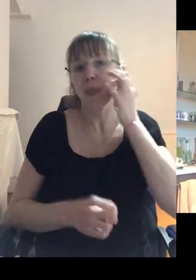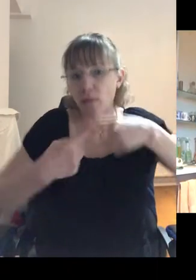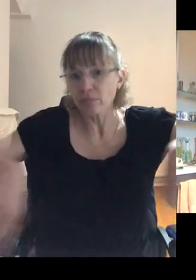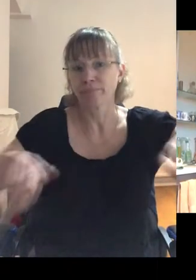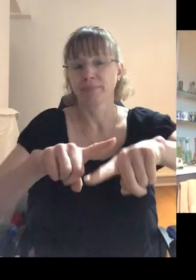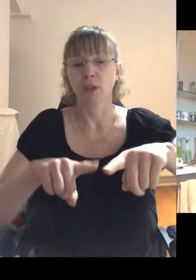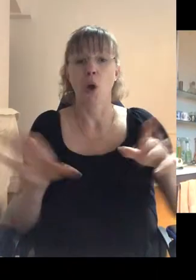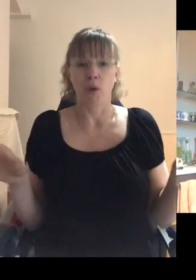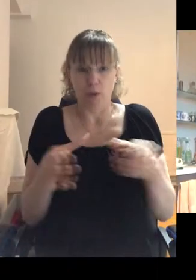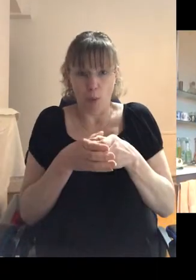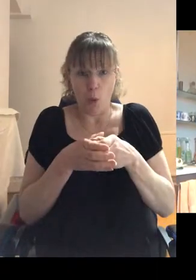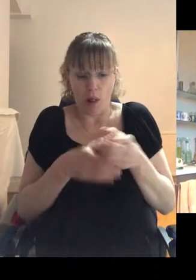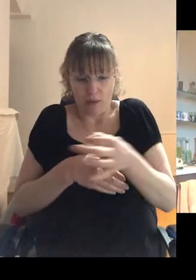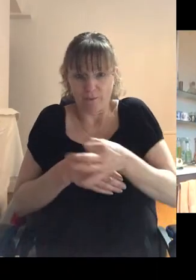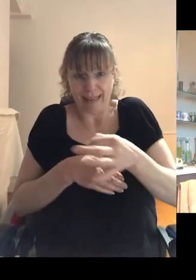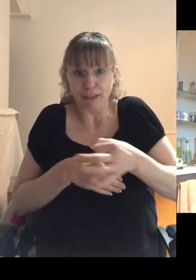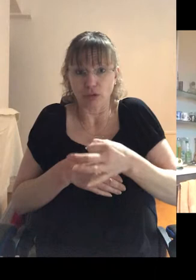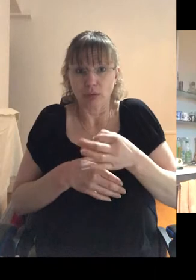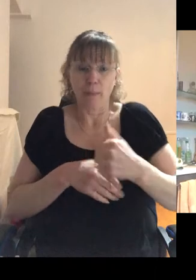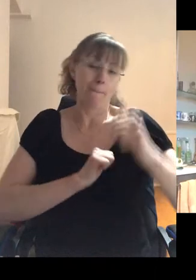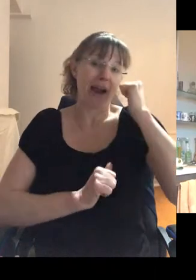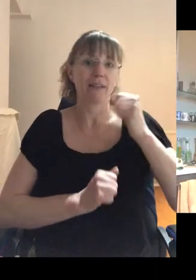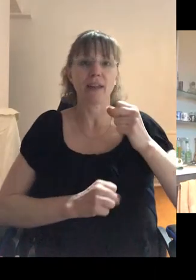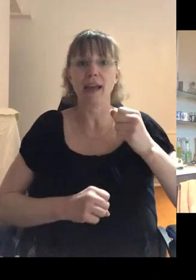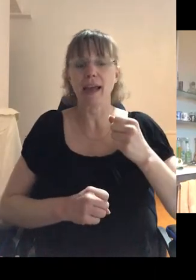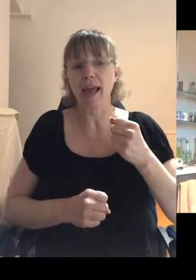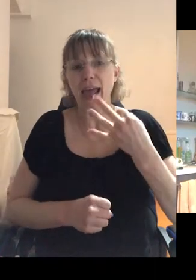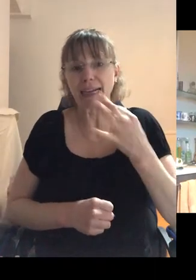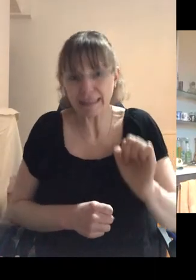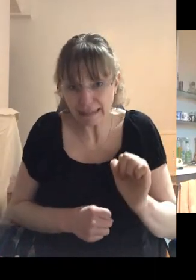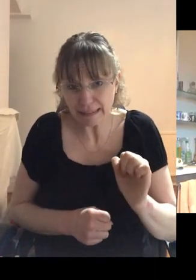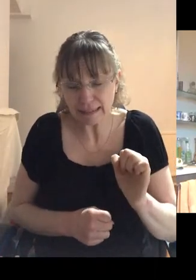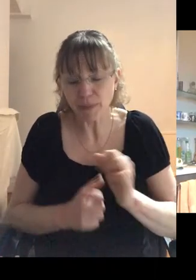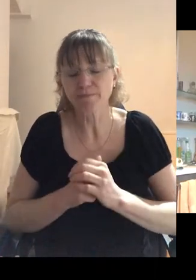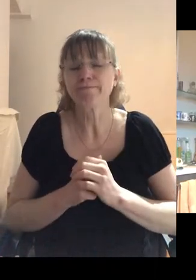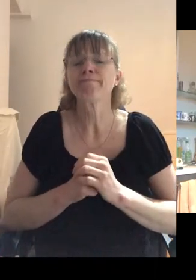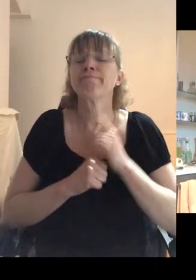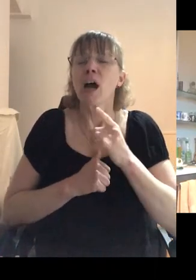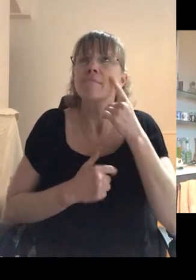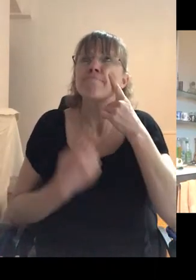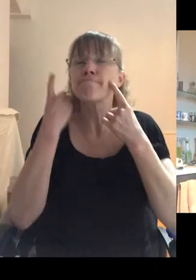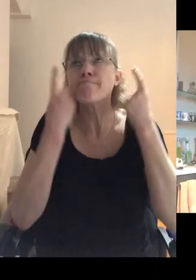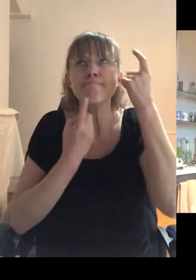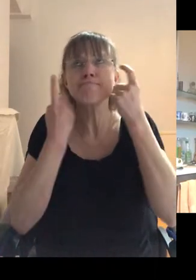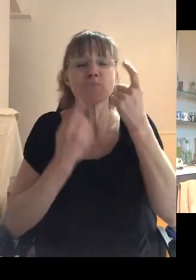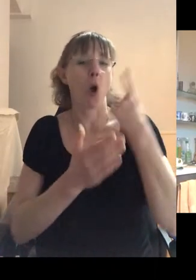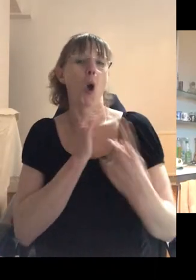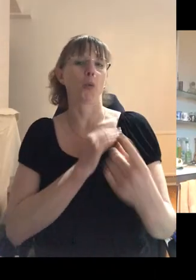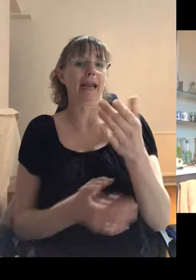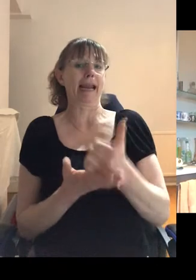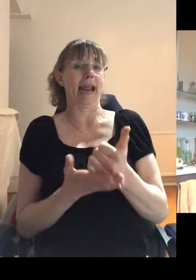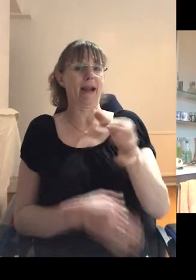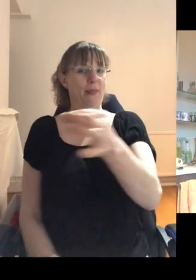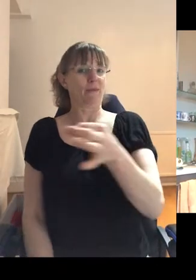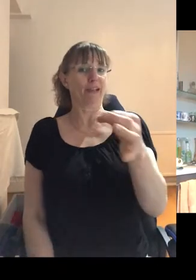small mining village still in the eighties. Um, and, uh, you know, I kind of figured that I was the only gay in the village